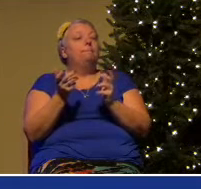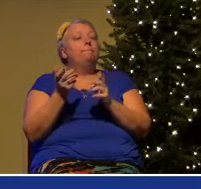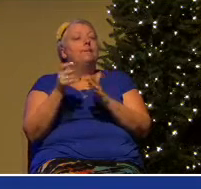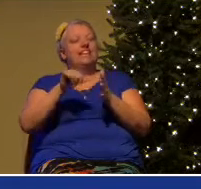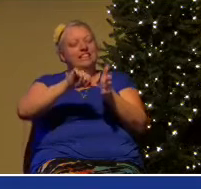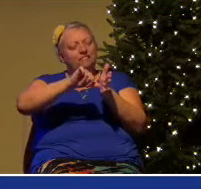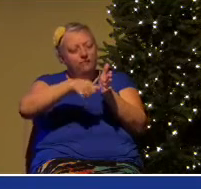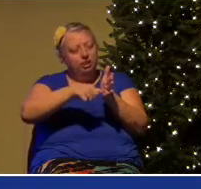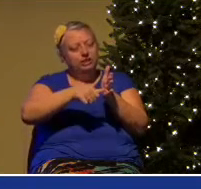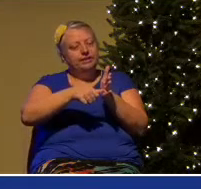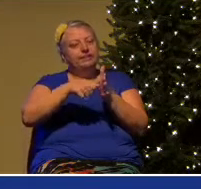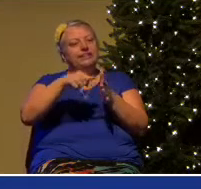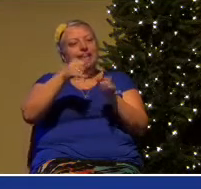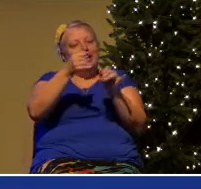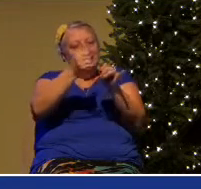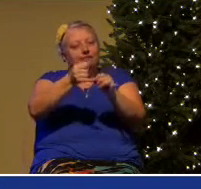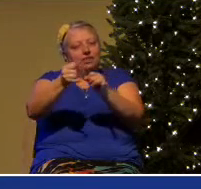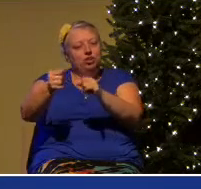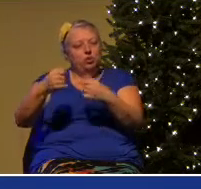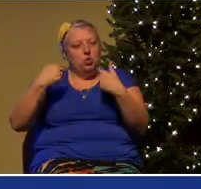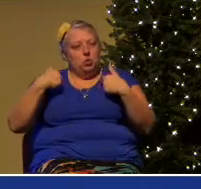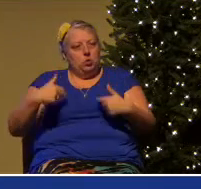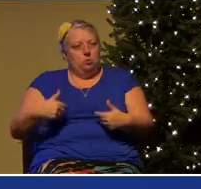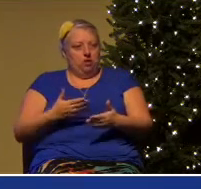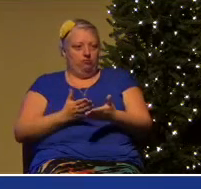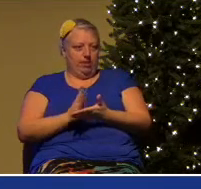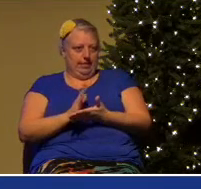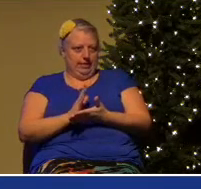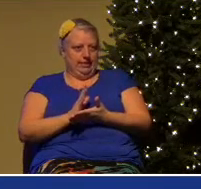individual human rights.